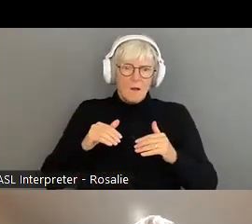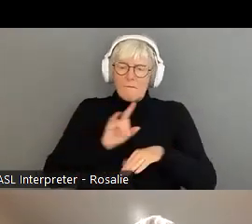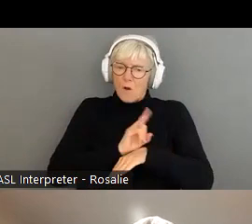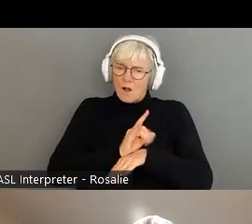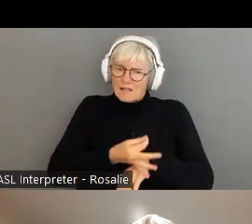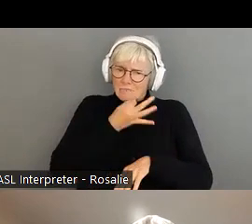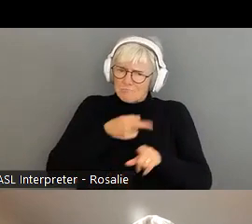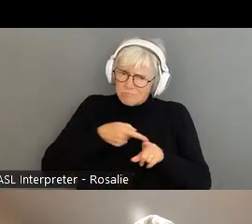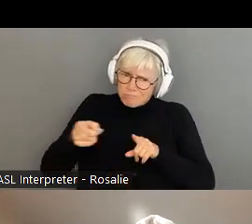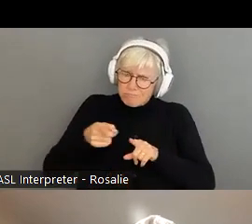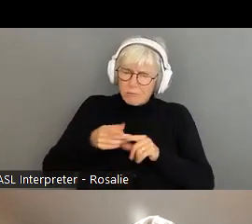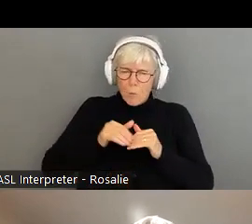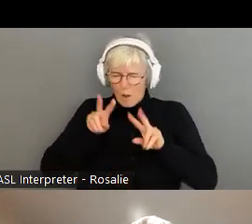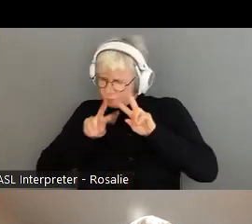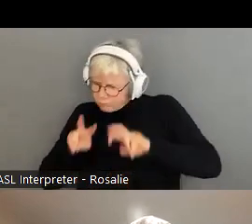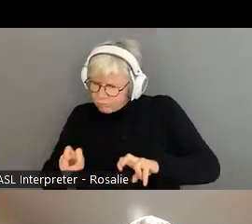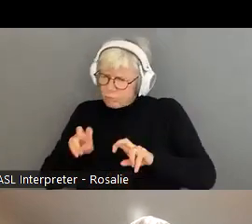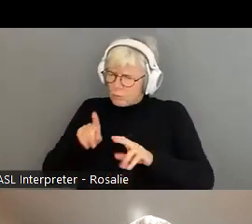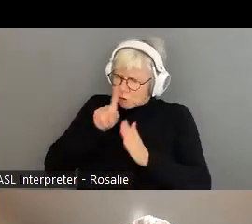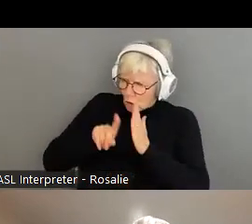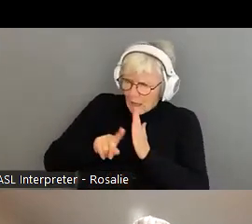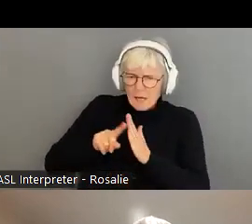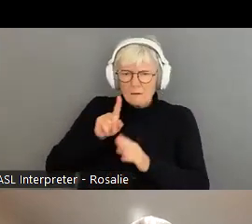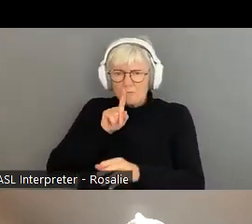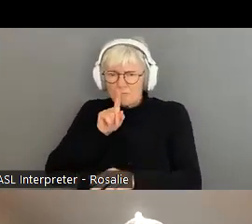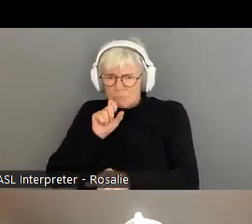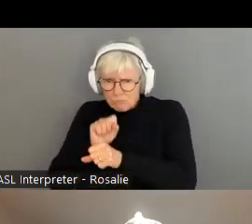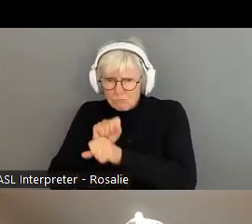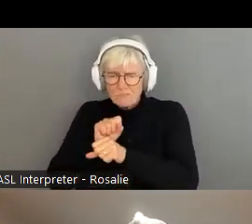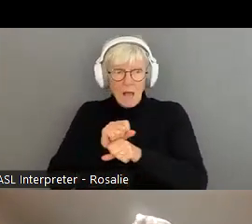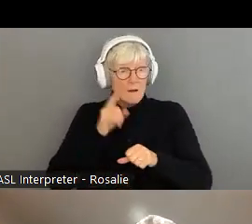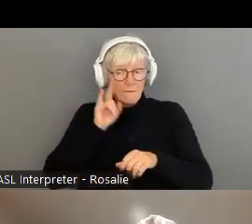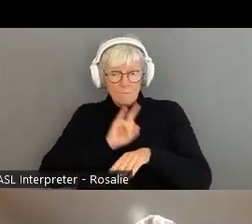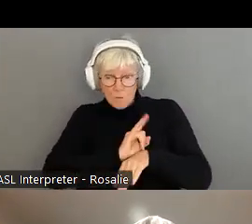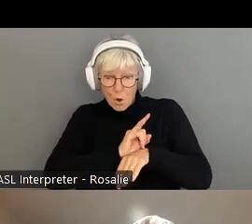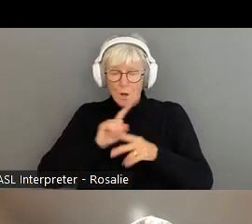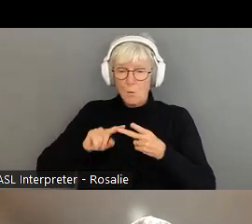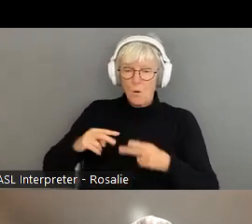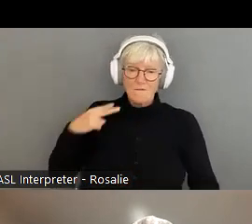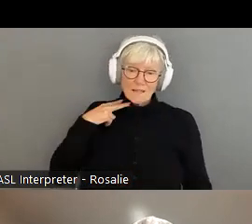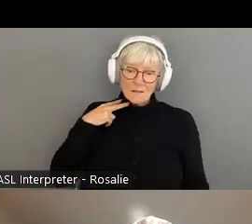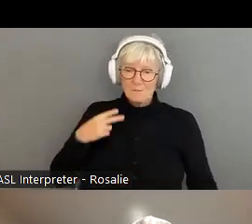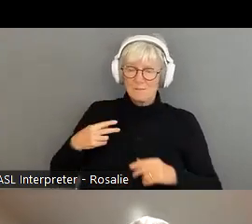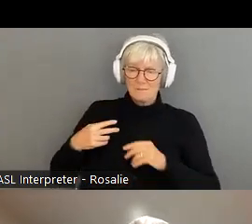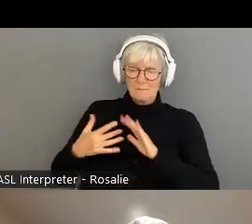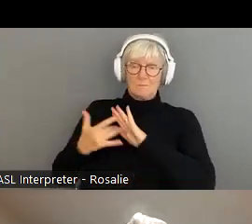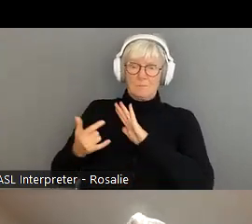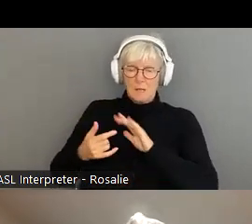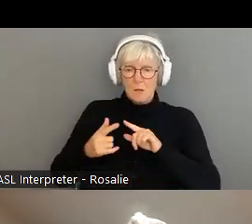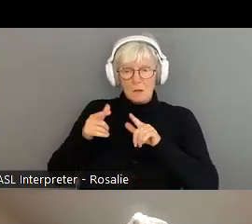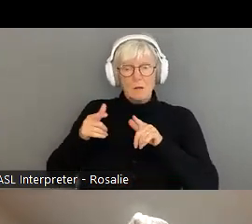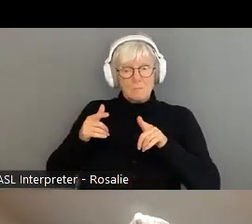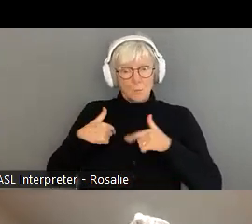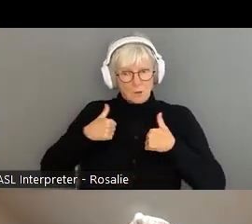validate online reports, answer inbound fraud attempt and victim calls, record the information, and provide education,